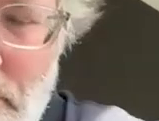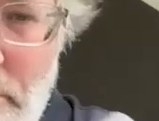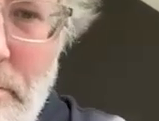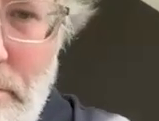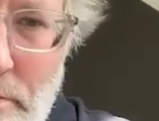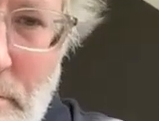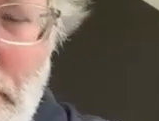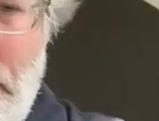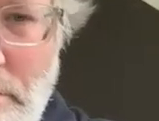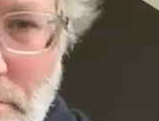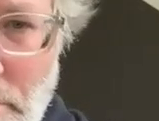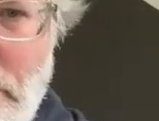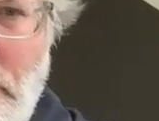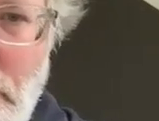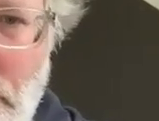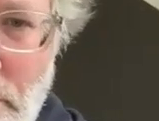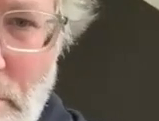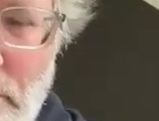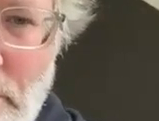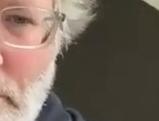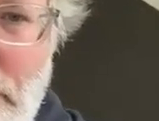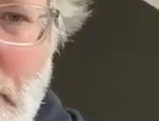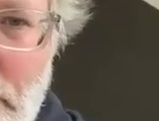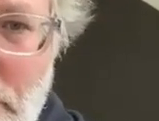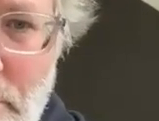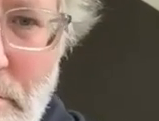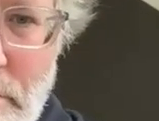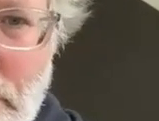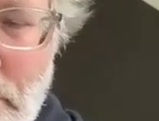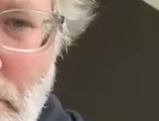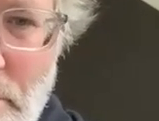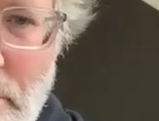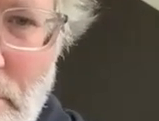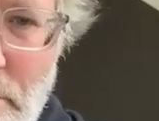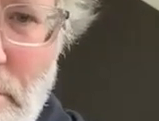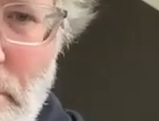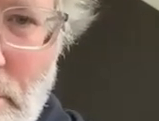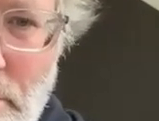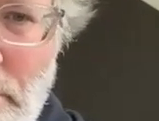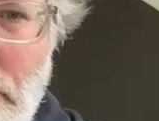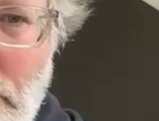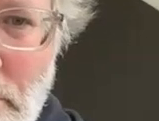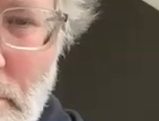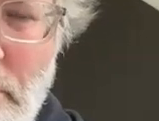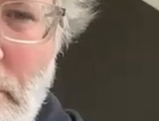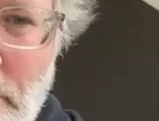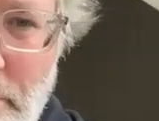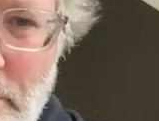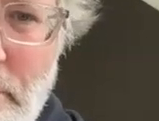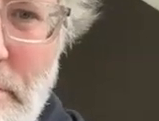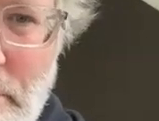whether or not we recycle or whether or not we don't buy plastic bottles the issue is that we are in